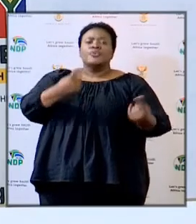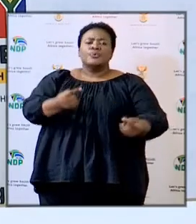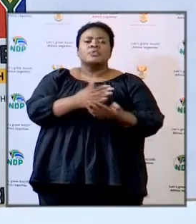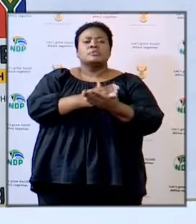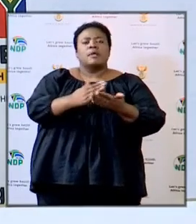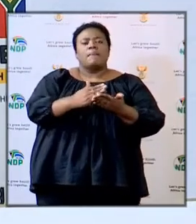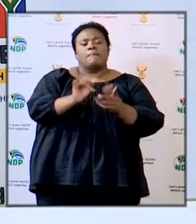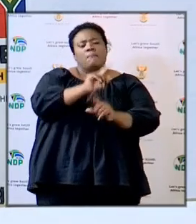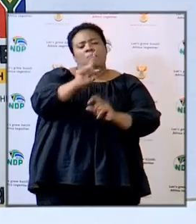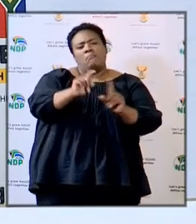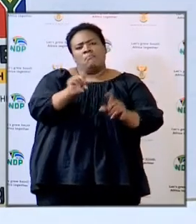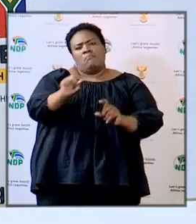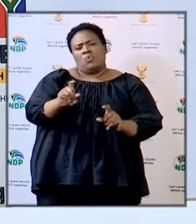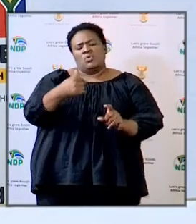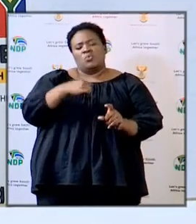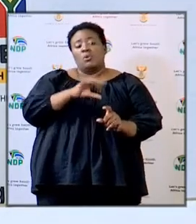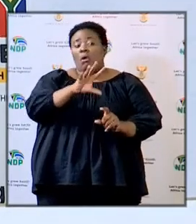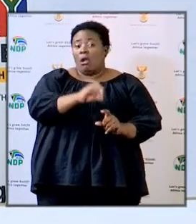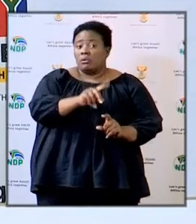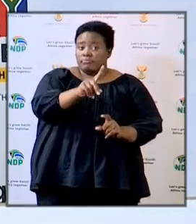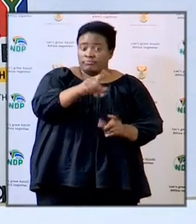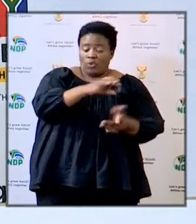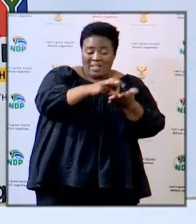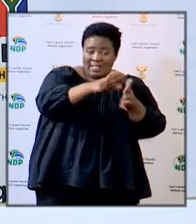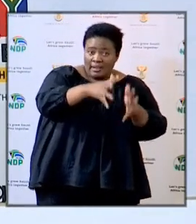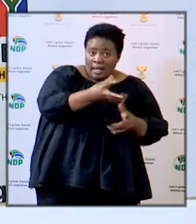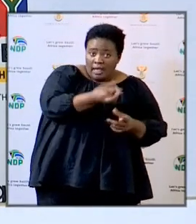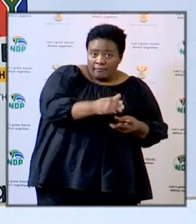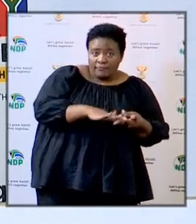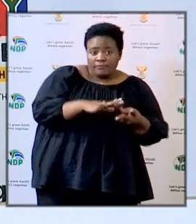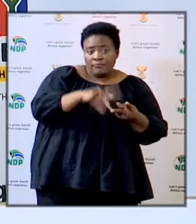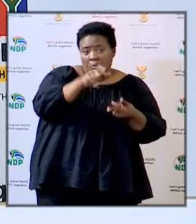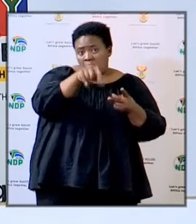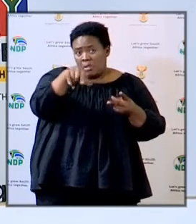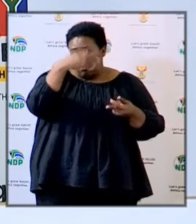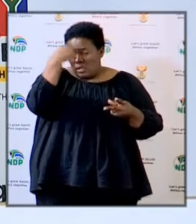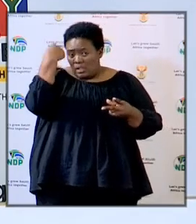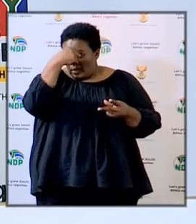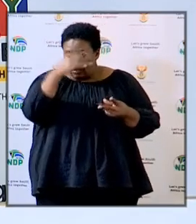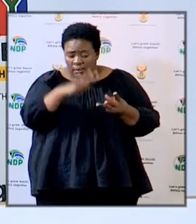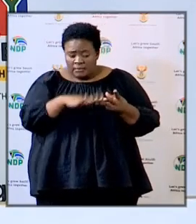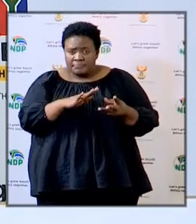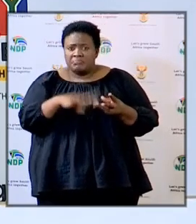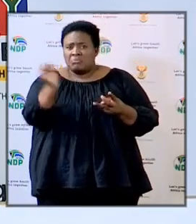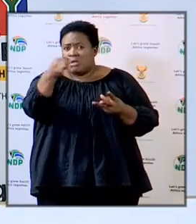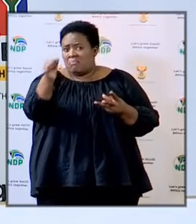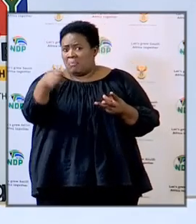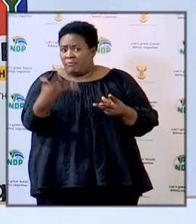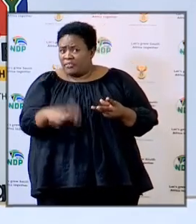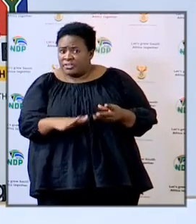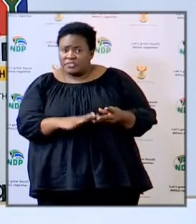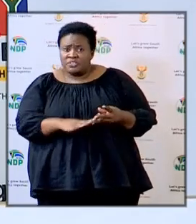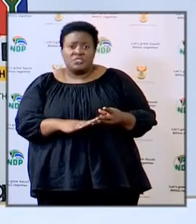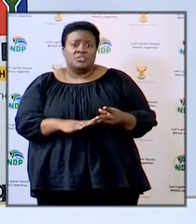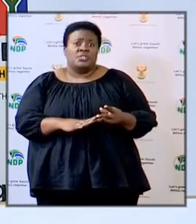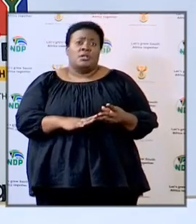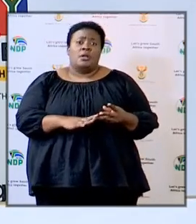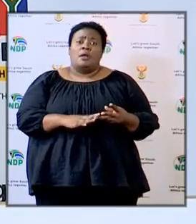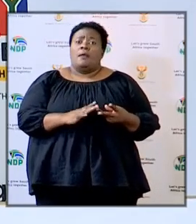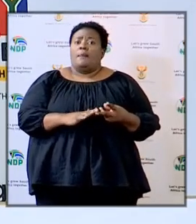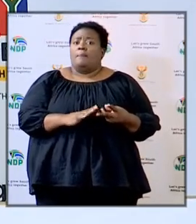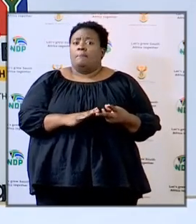these are some of the questions that we are asking do you have cleaners do you have screeners have they been appointed have